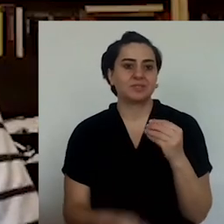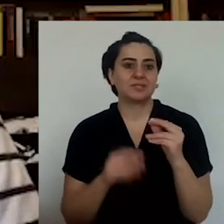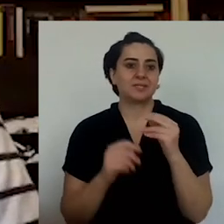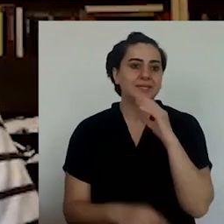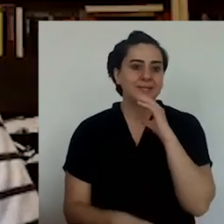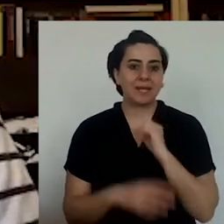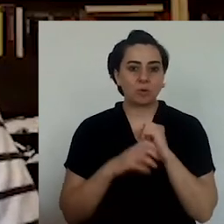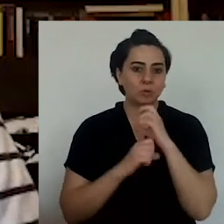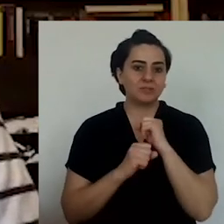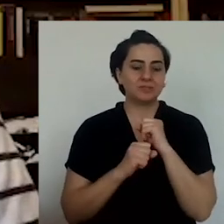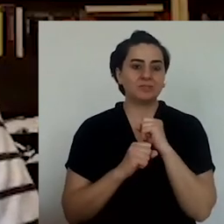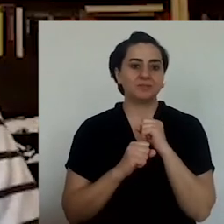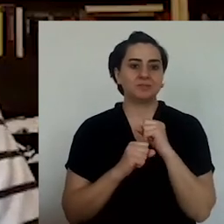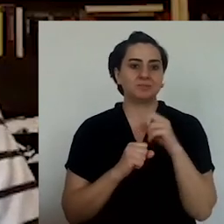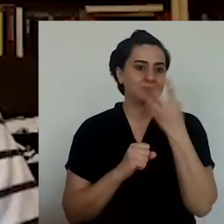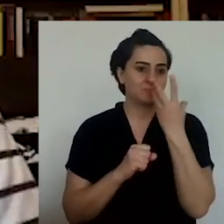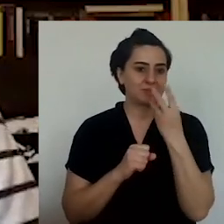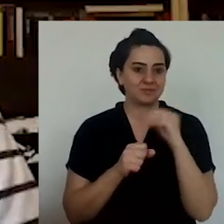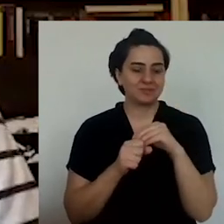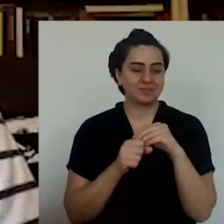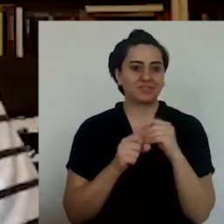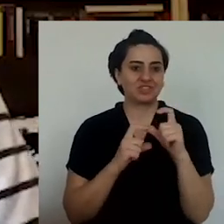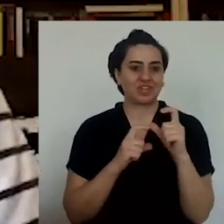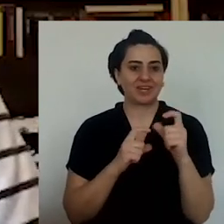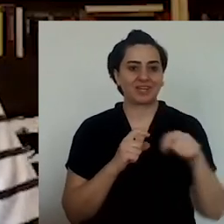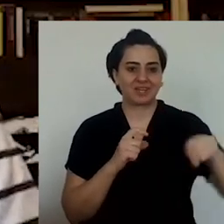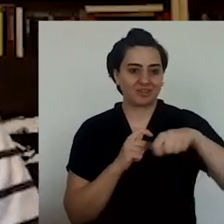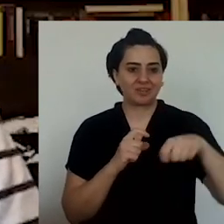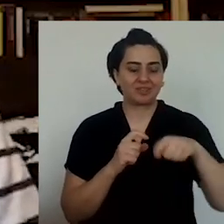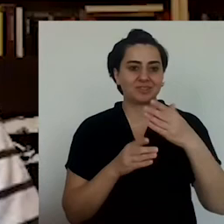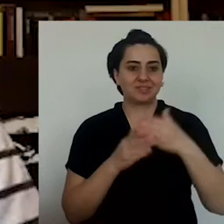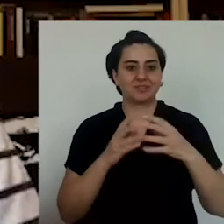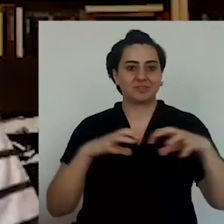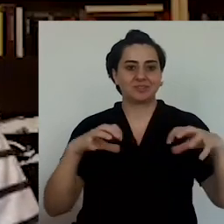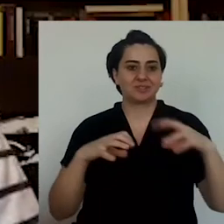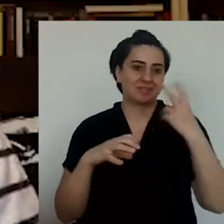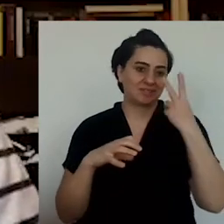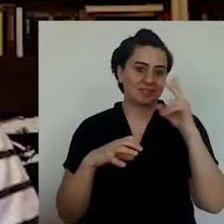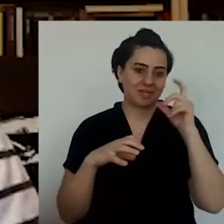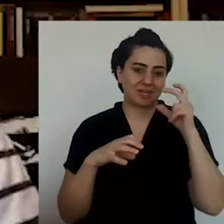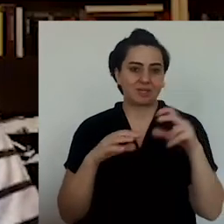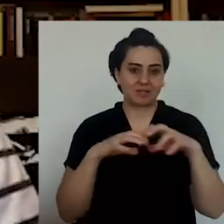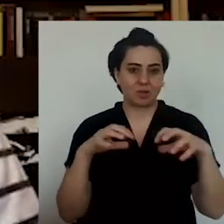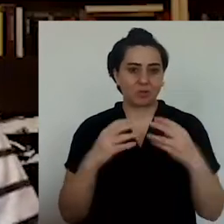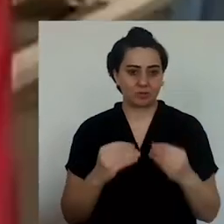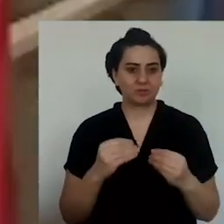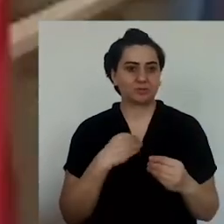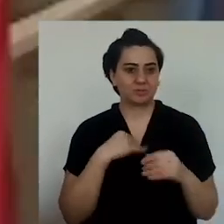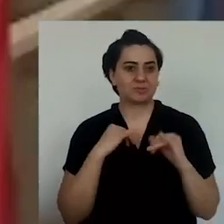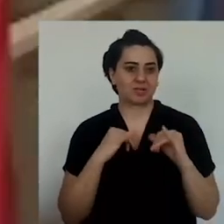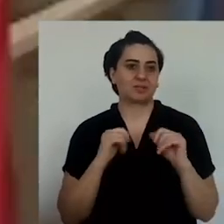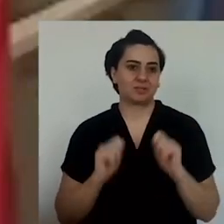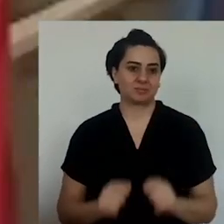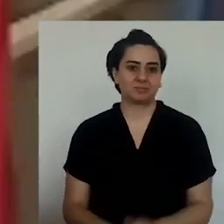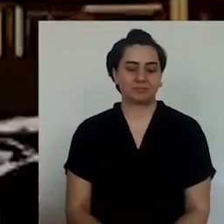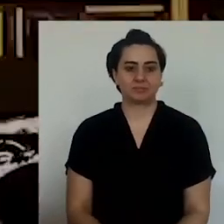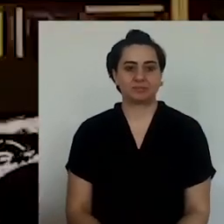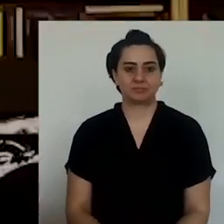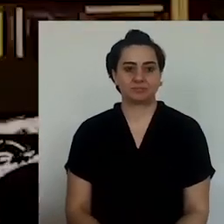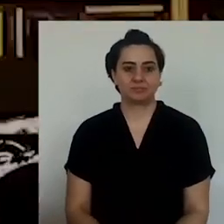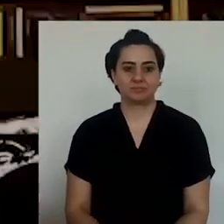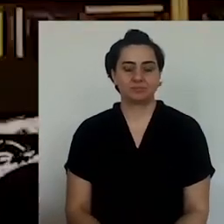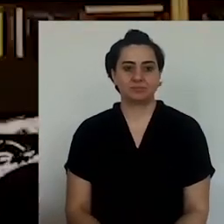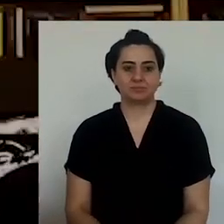And if you cook rice with